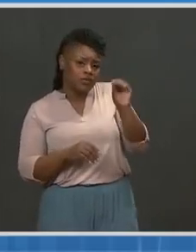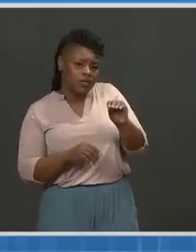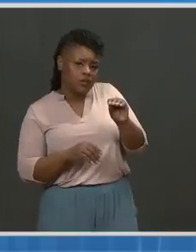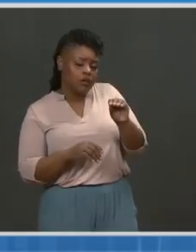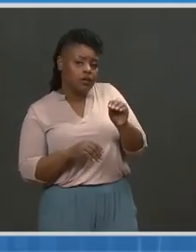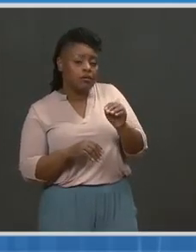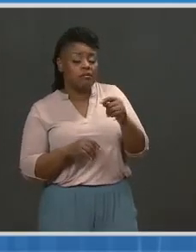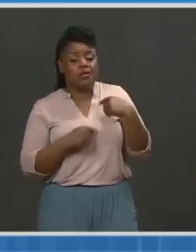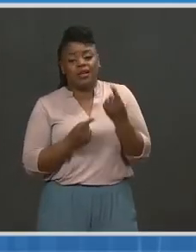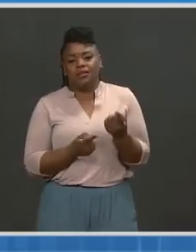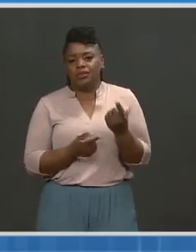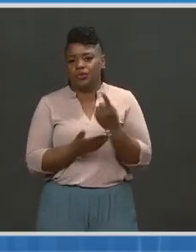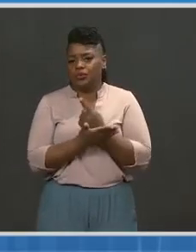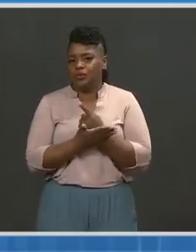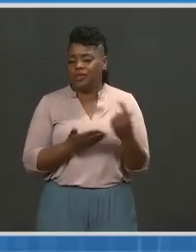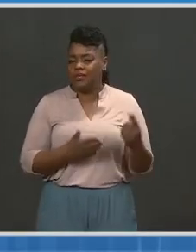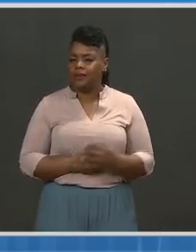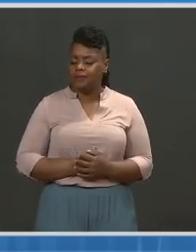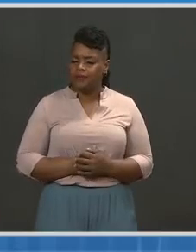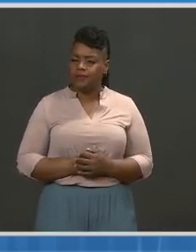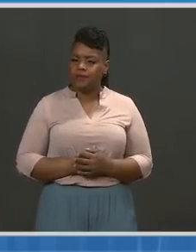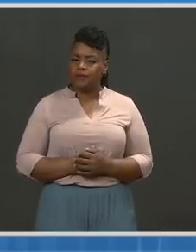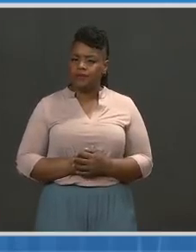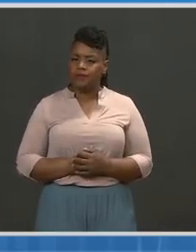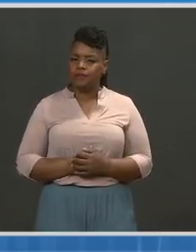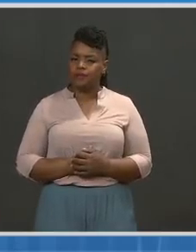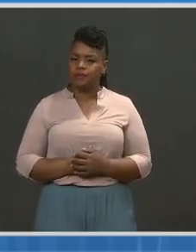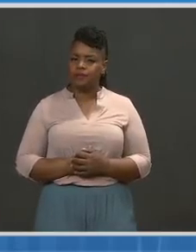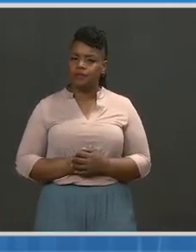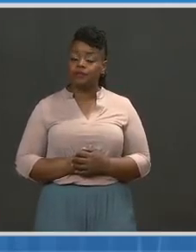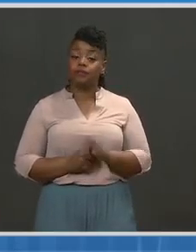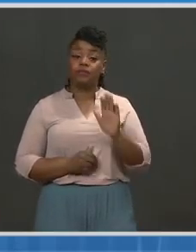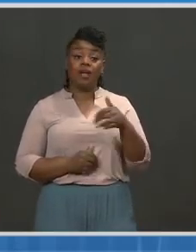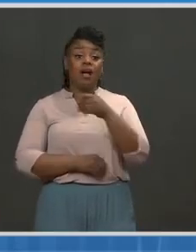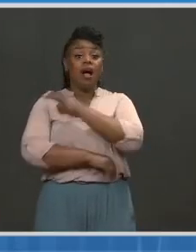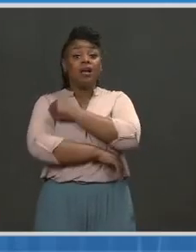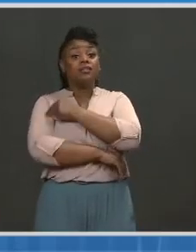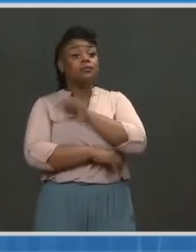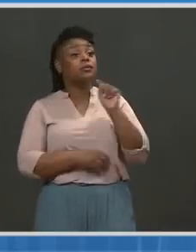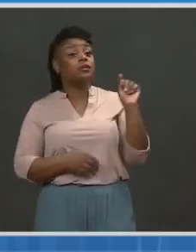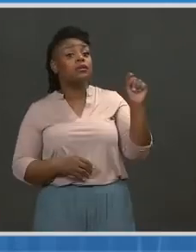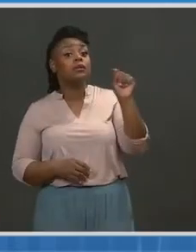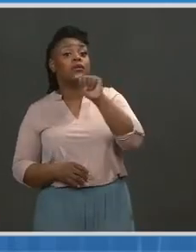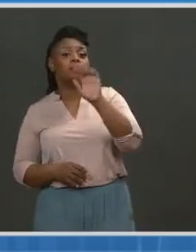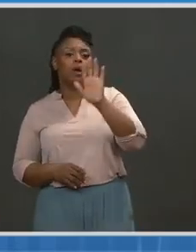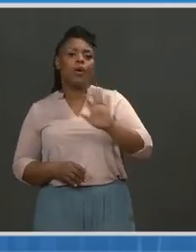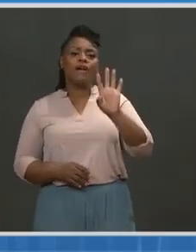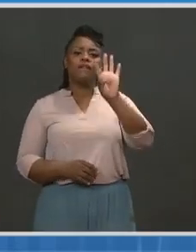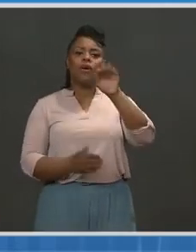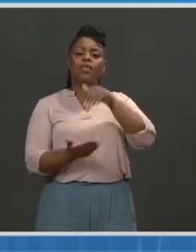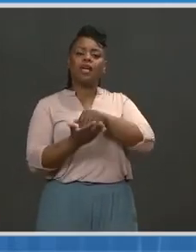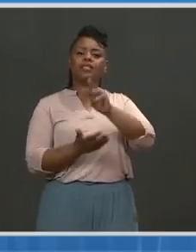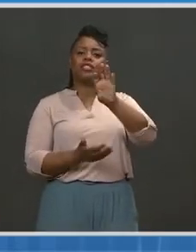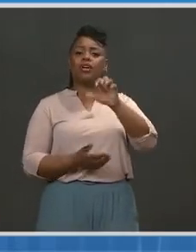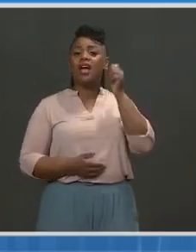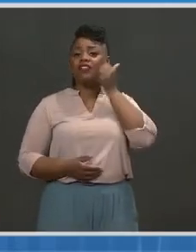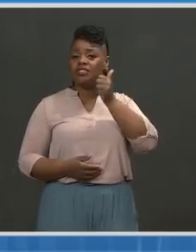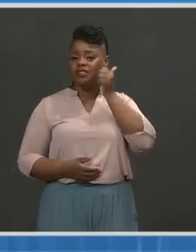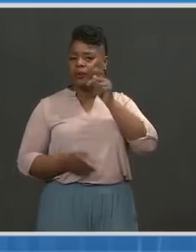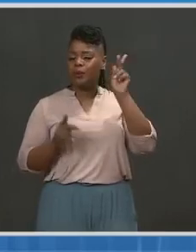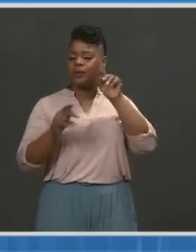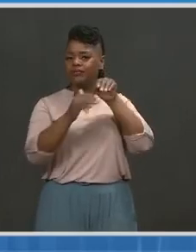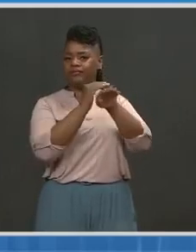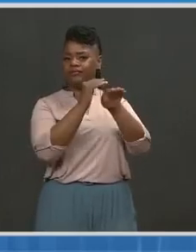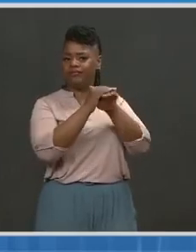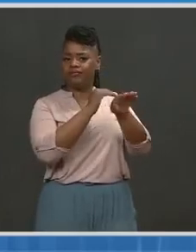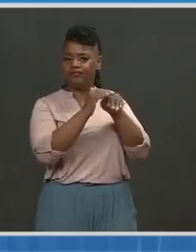% from the prior seven-day average. The most recent seven-day average of new hospitalizations is about 4,600 per day and is